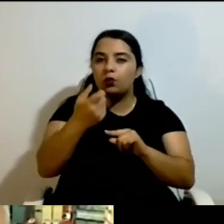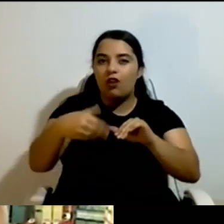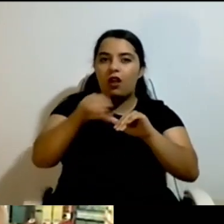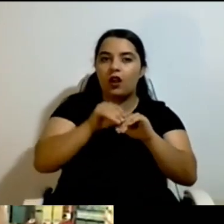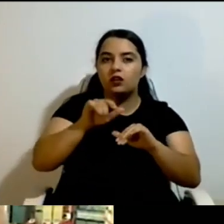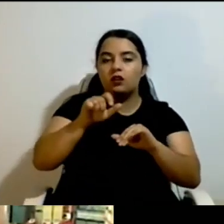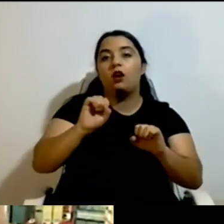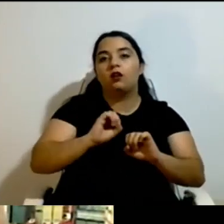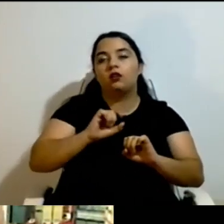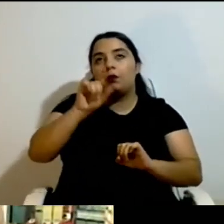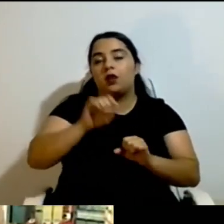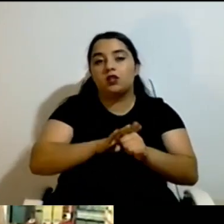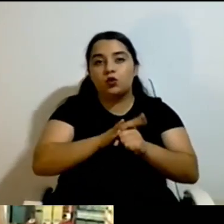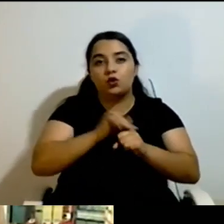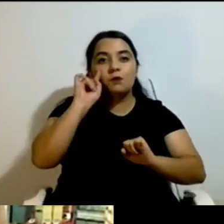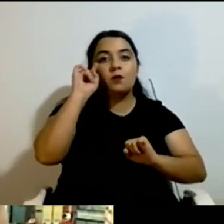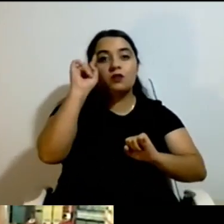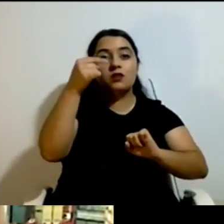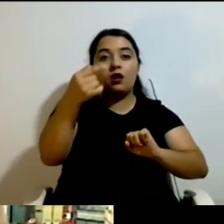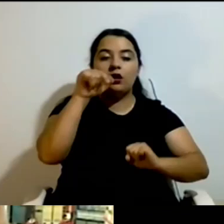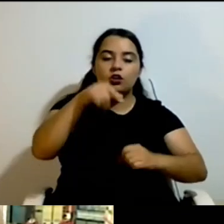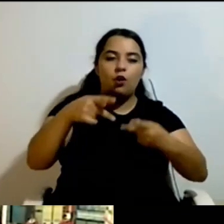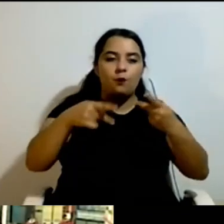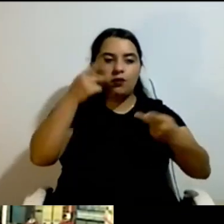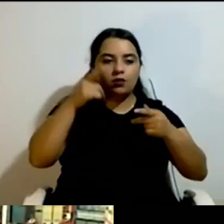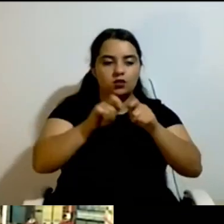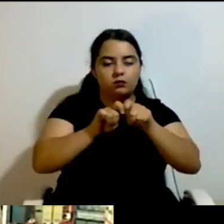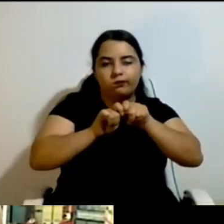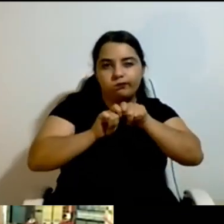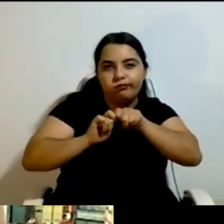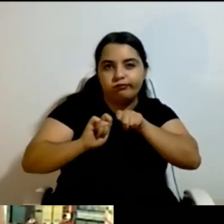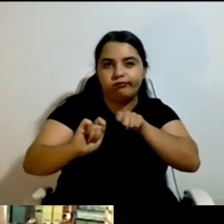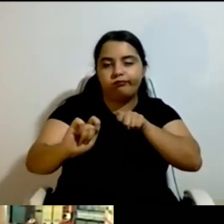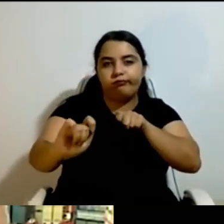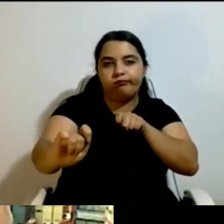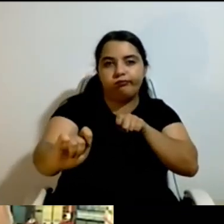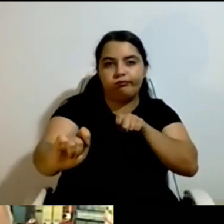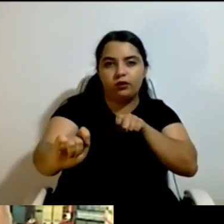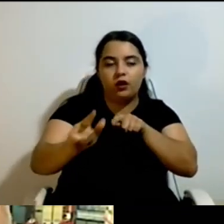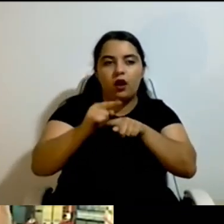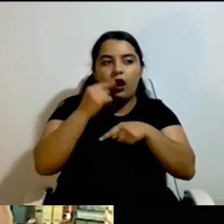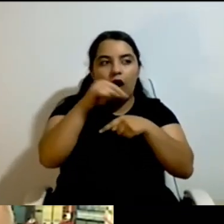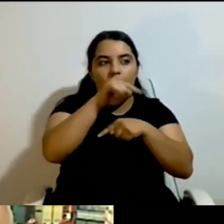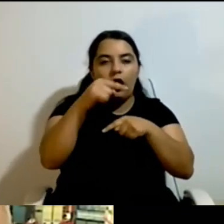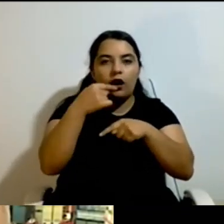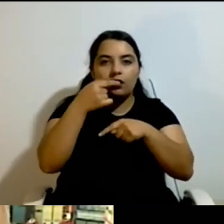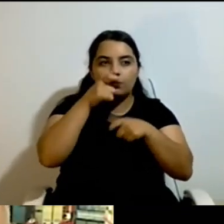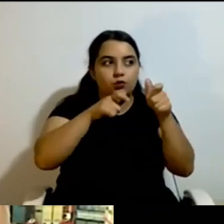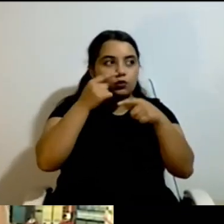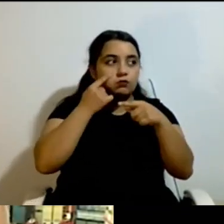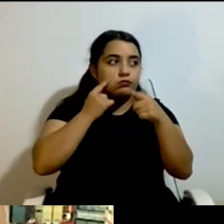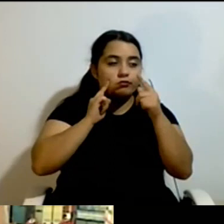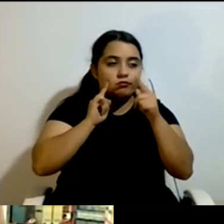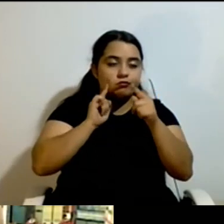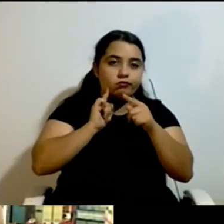assessment. And you can imagine people are crying after that because you have to show what you can do. And for us